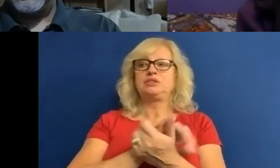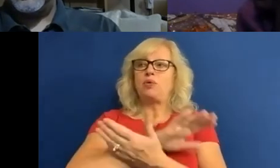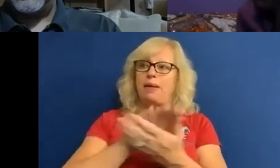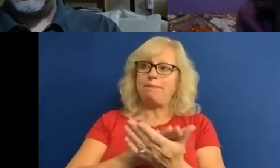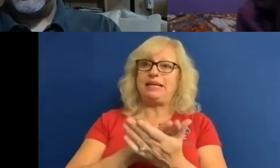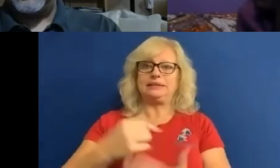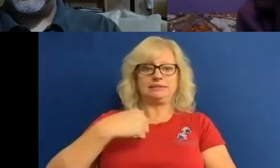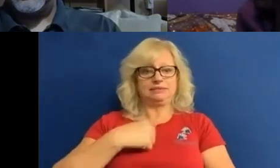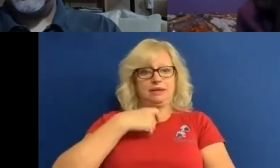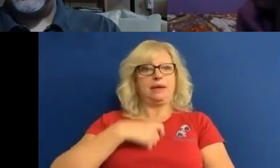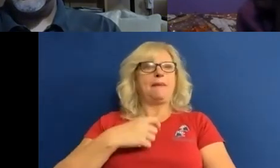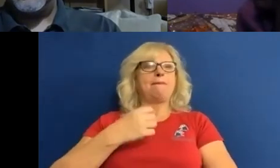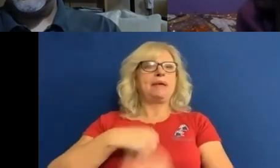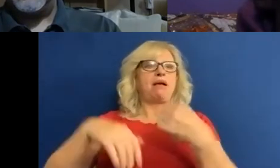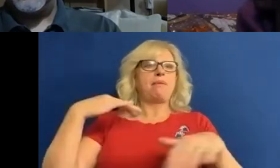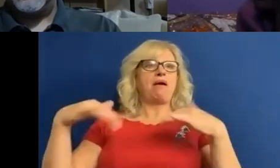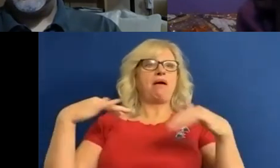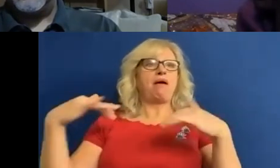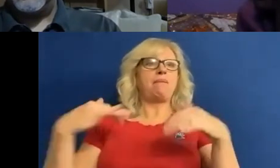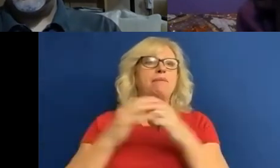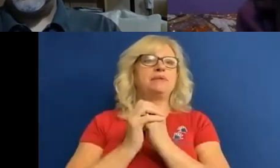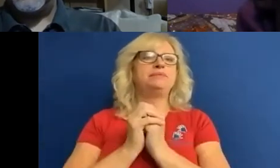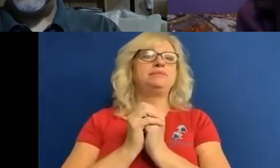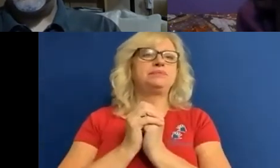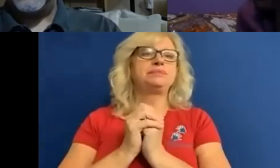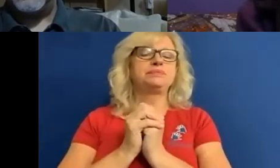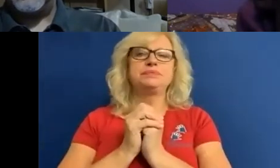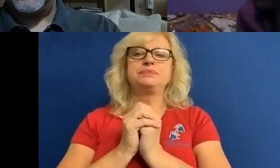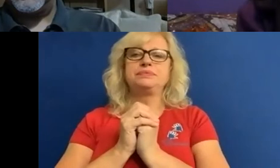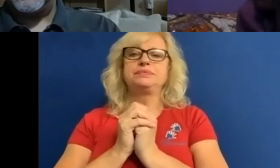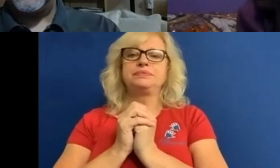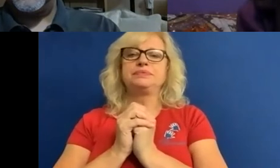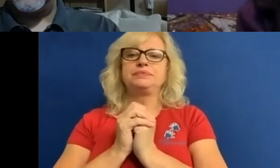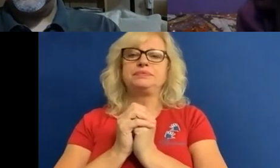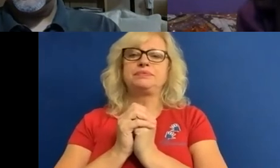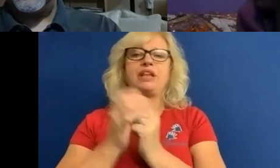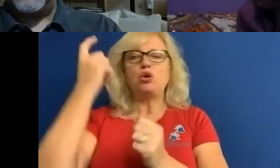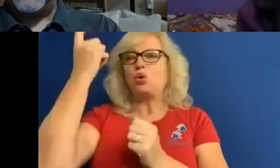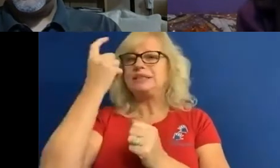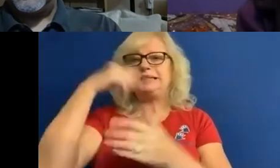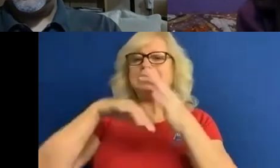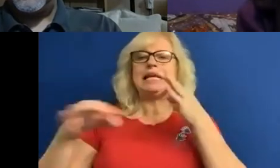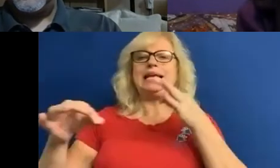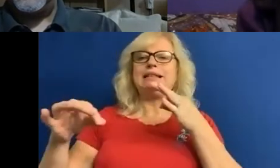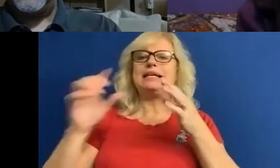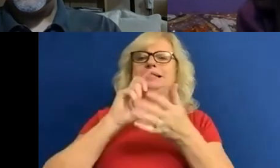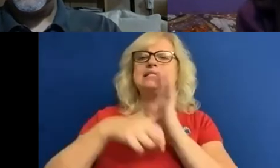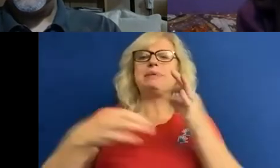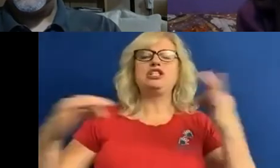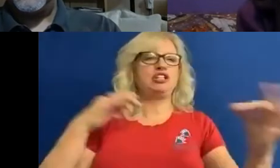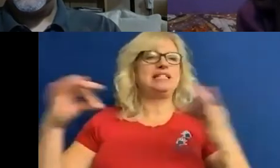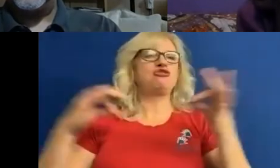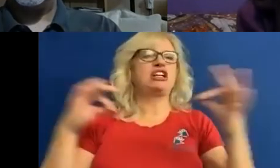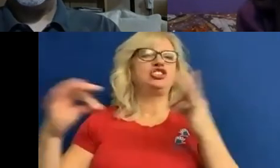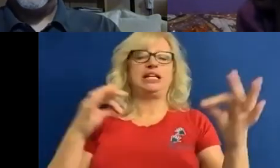way of danger. And the fact that this wasn't considered within the disability strategy is disappointing, but